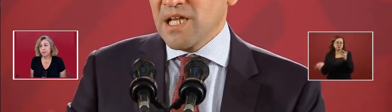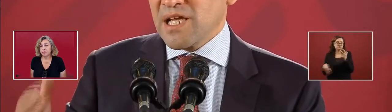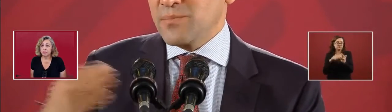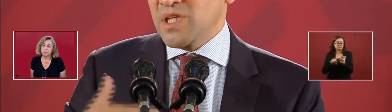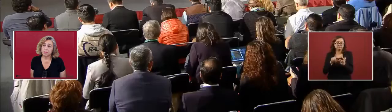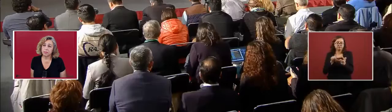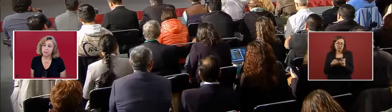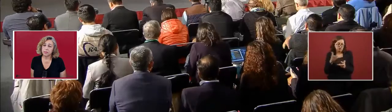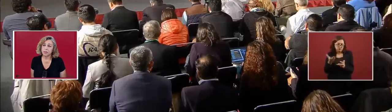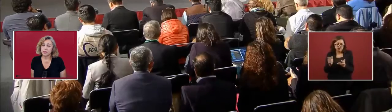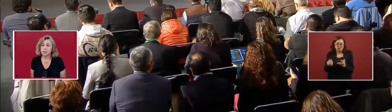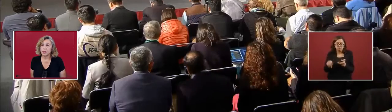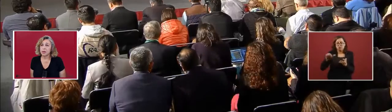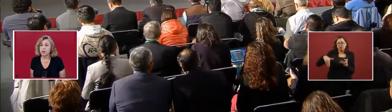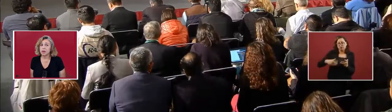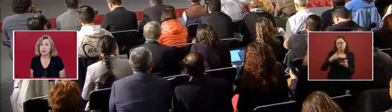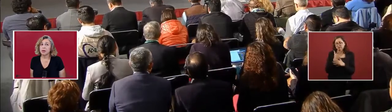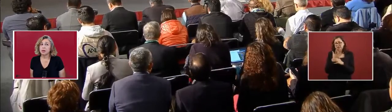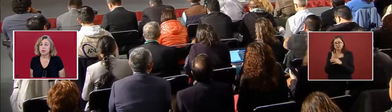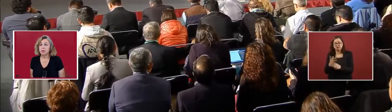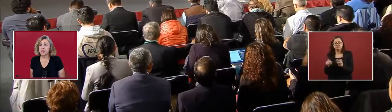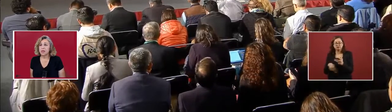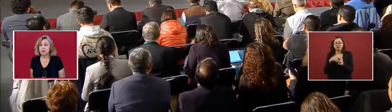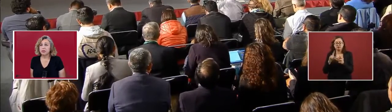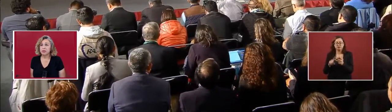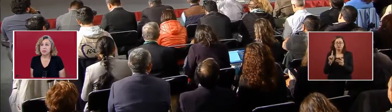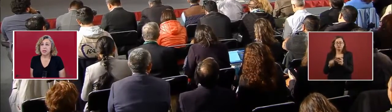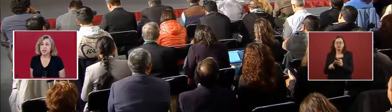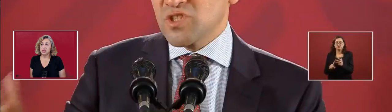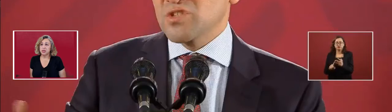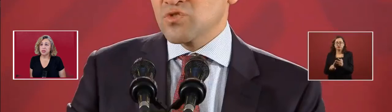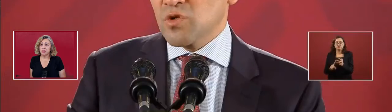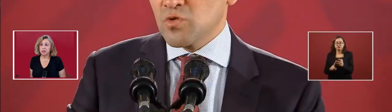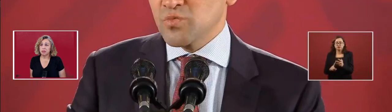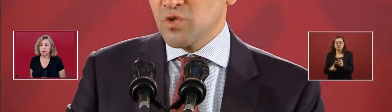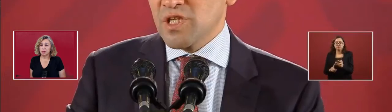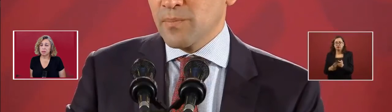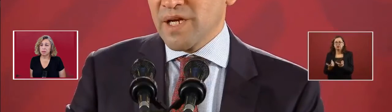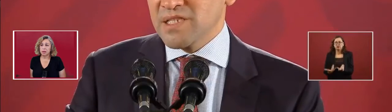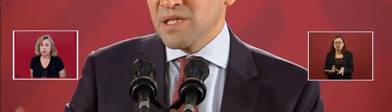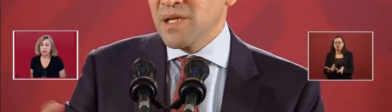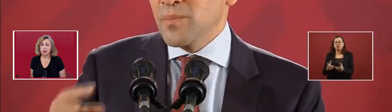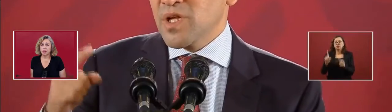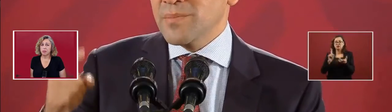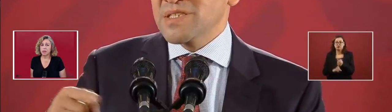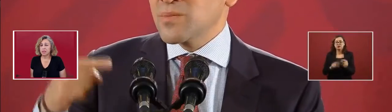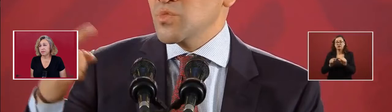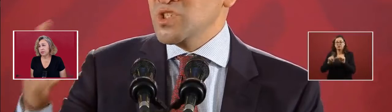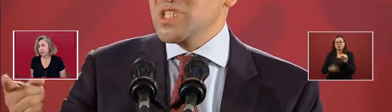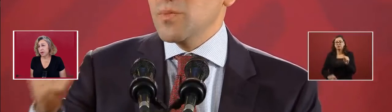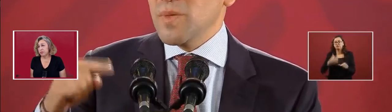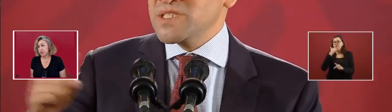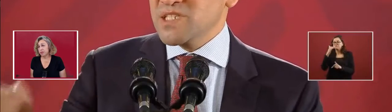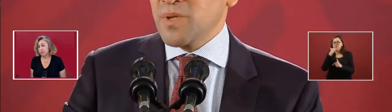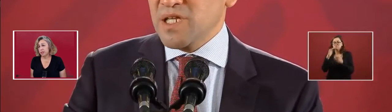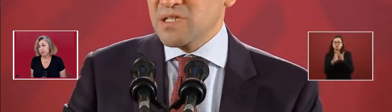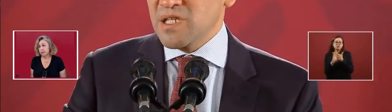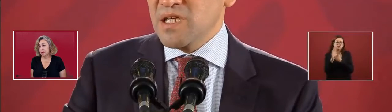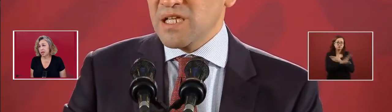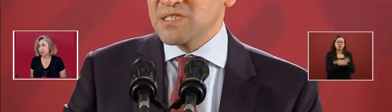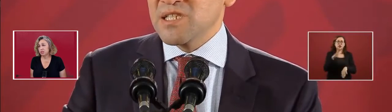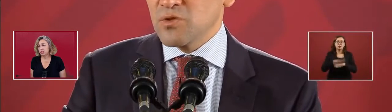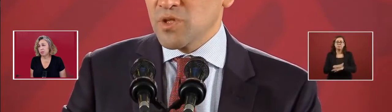And... We need to diminish the risk of corruption.